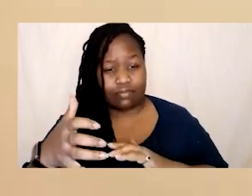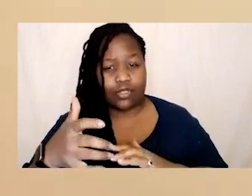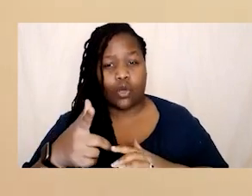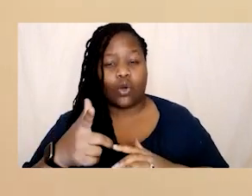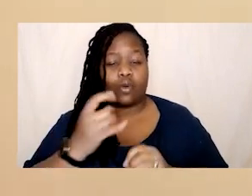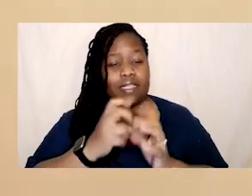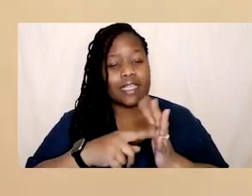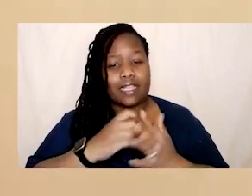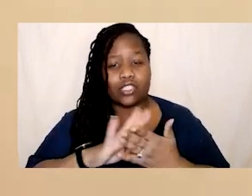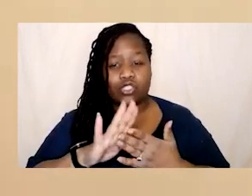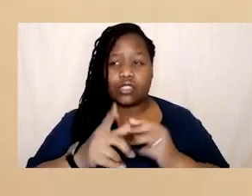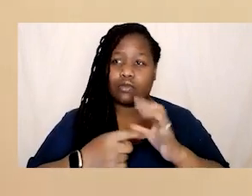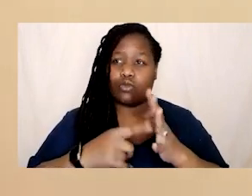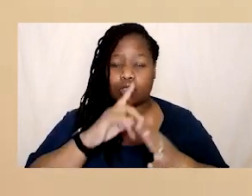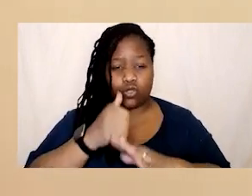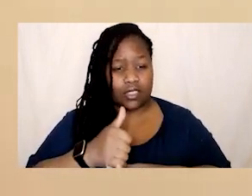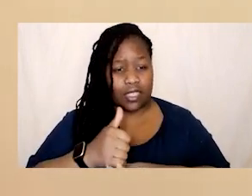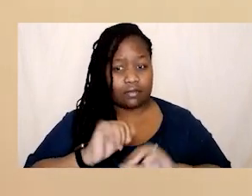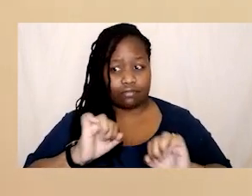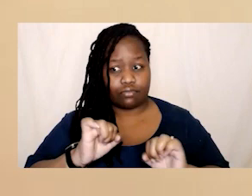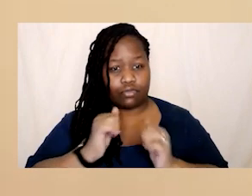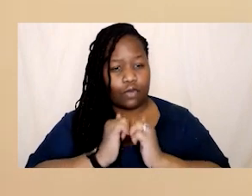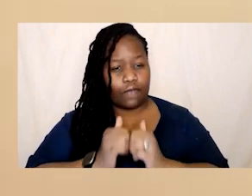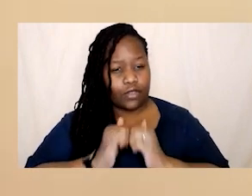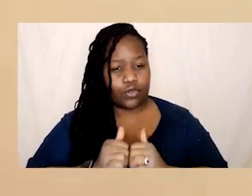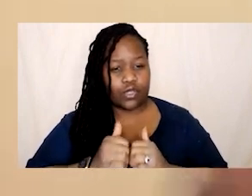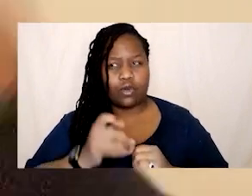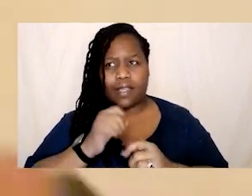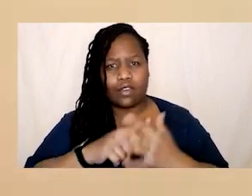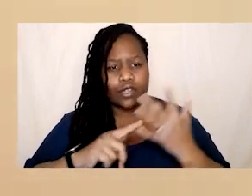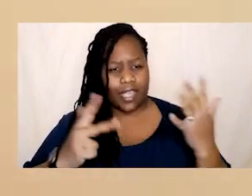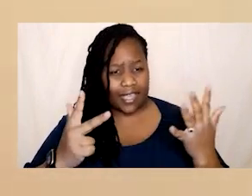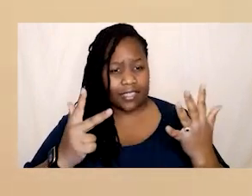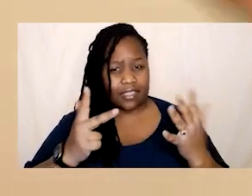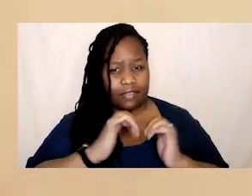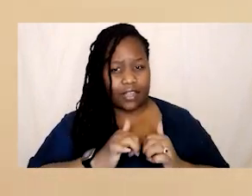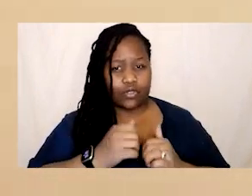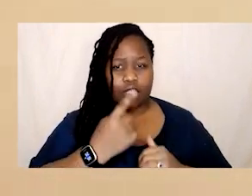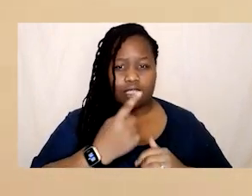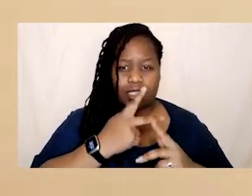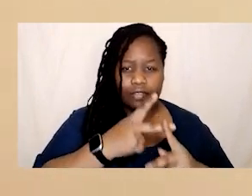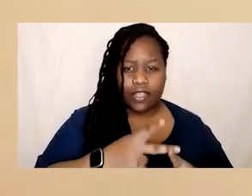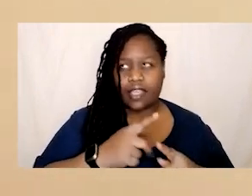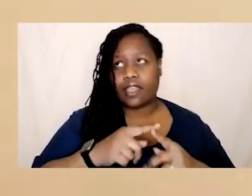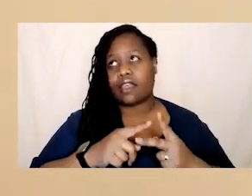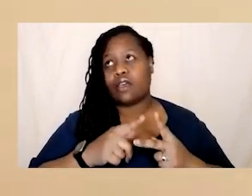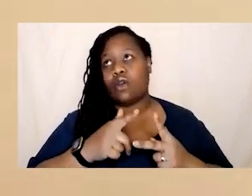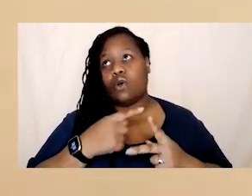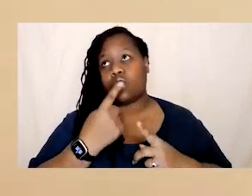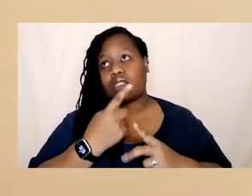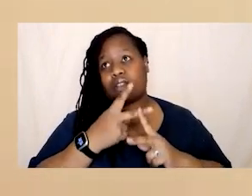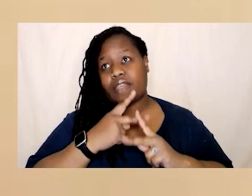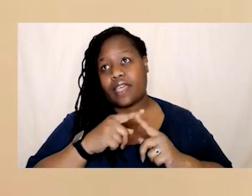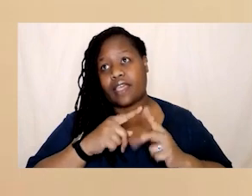in your organization like we have what eight values now from abundance self-care empowering and and and